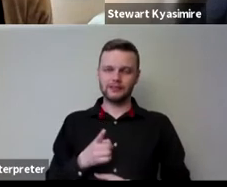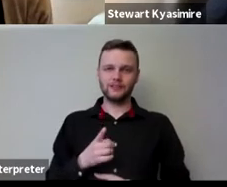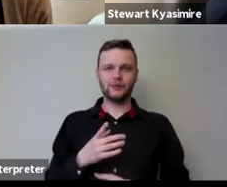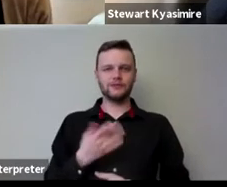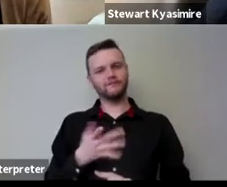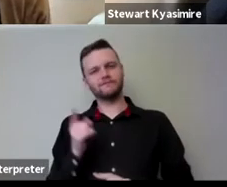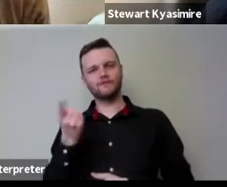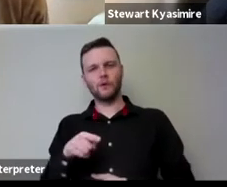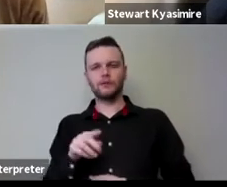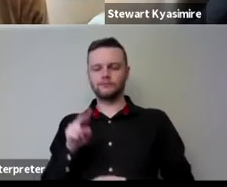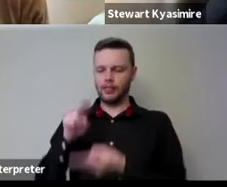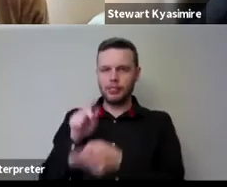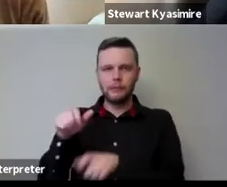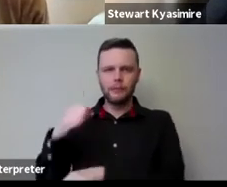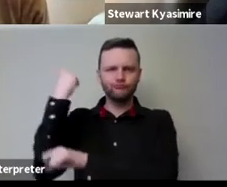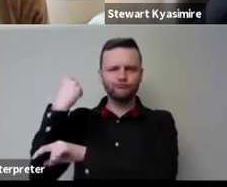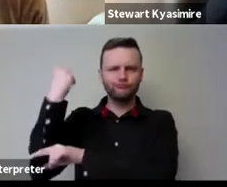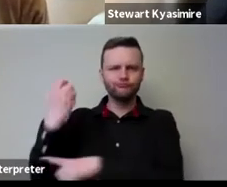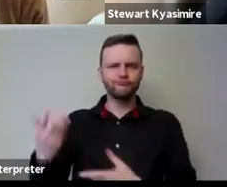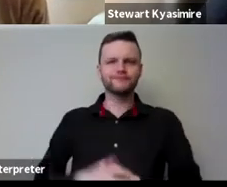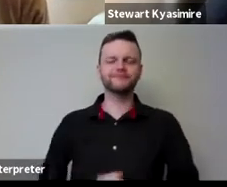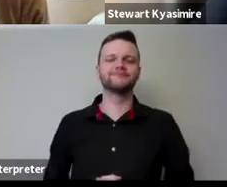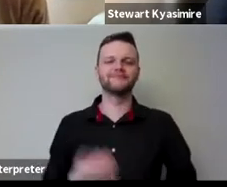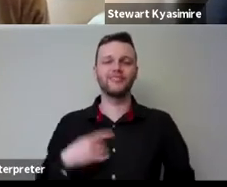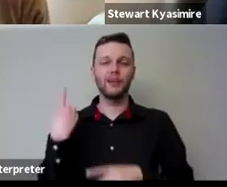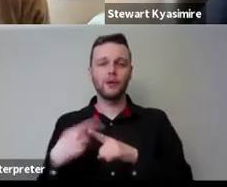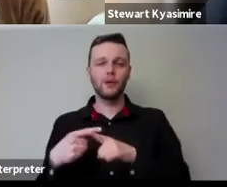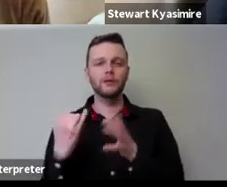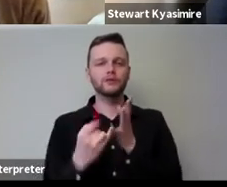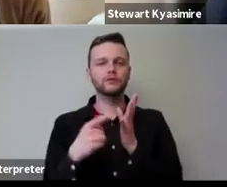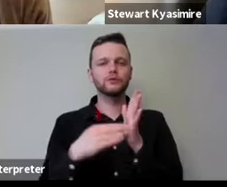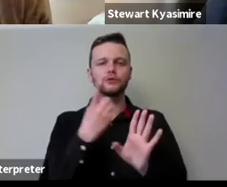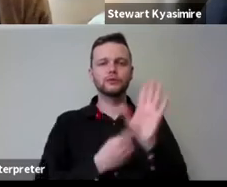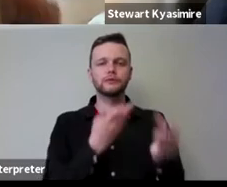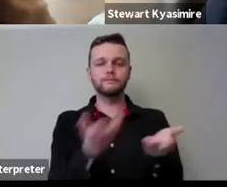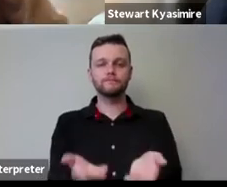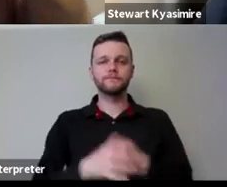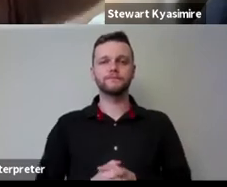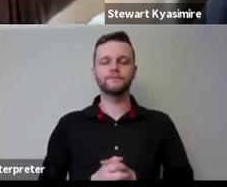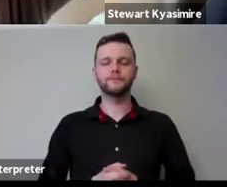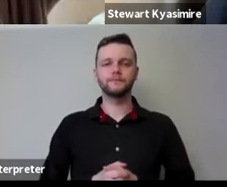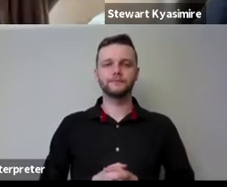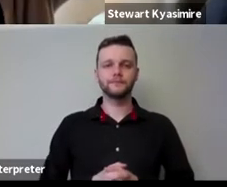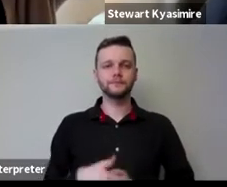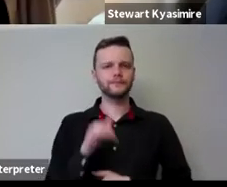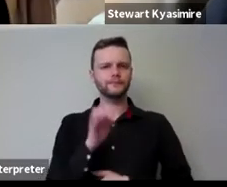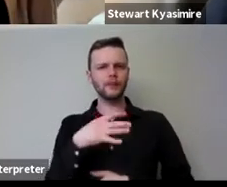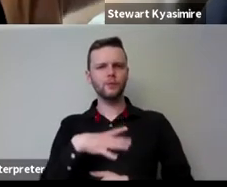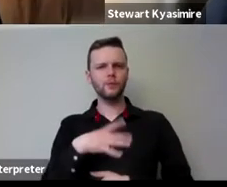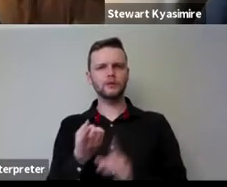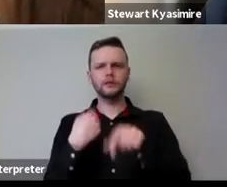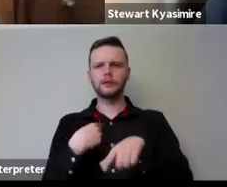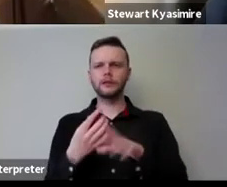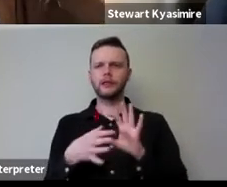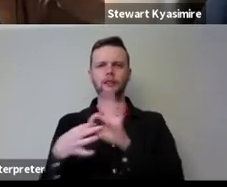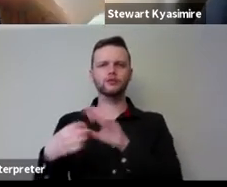you know thank you stuart i'm going to move swiftly on susie and then one and so i just i wanted to pick up on some of what kareen was